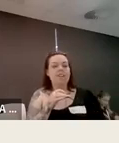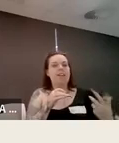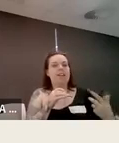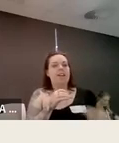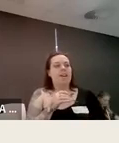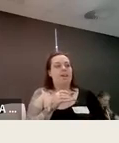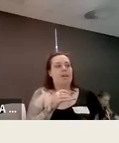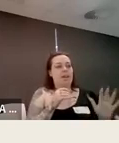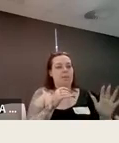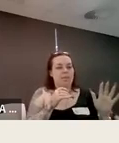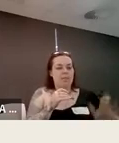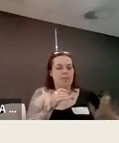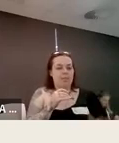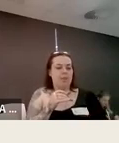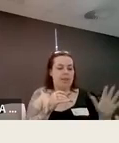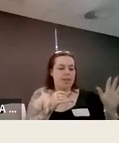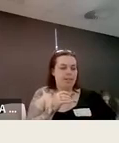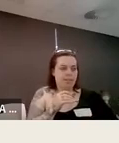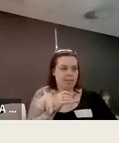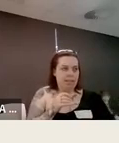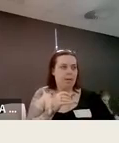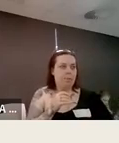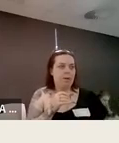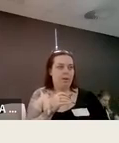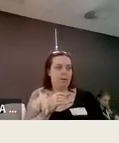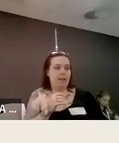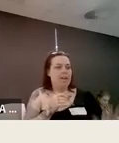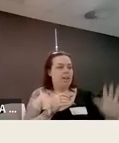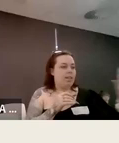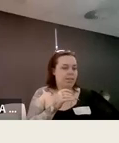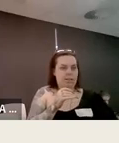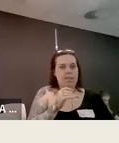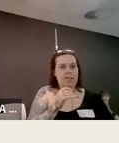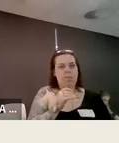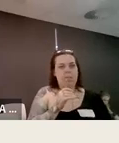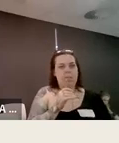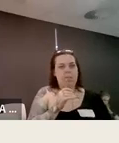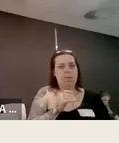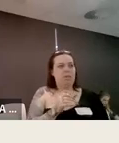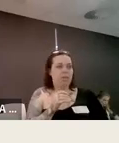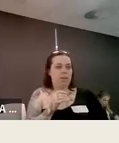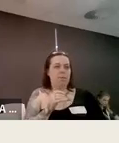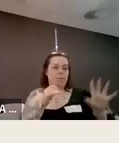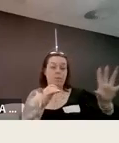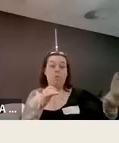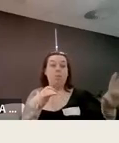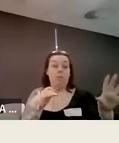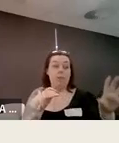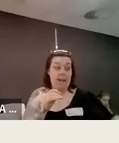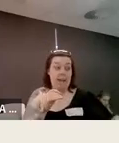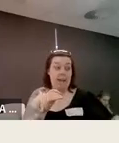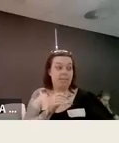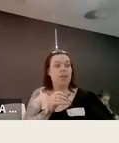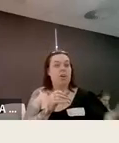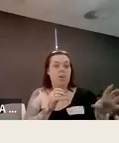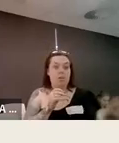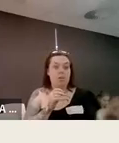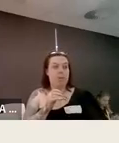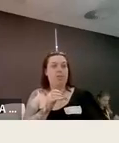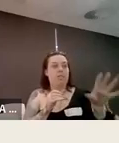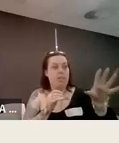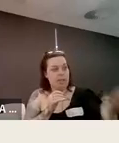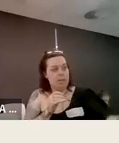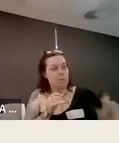students uh and we sit and go okay this is clearly our priority this needs to be worked on for example the physical access